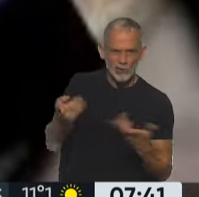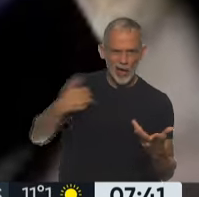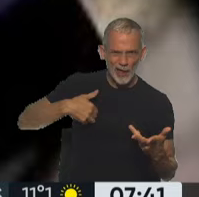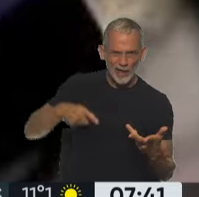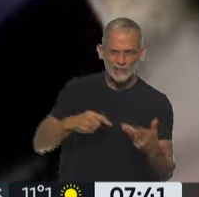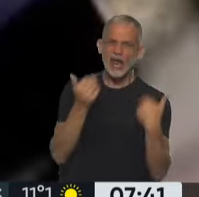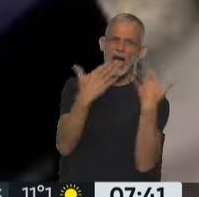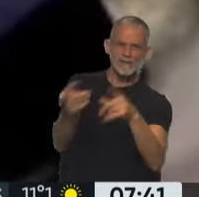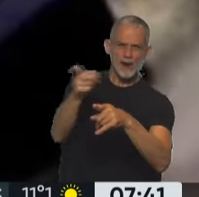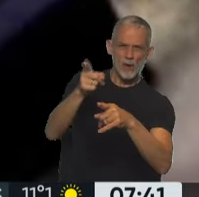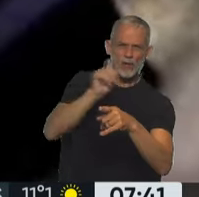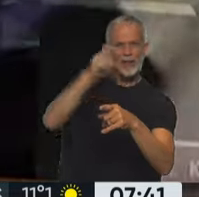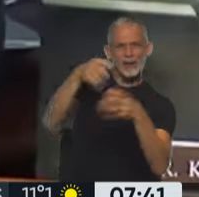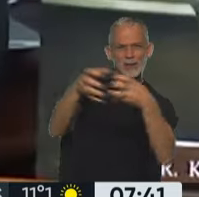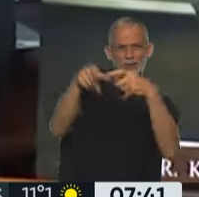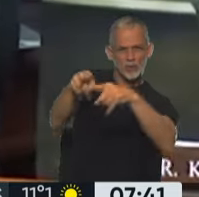del fondo buitre.